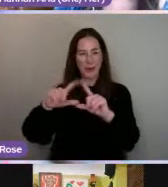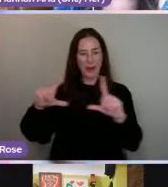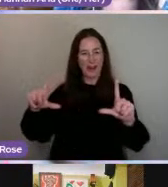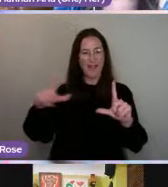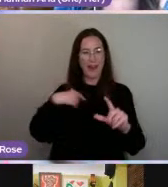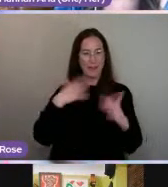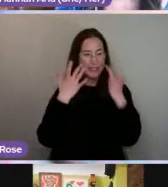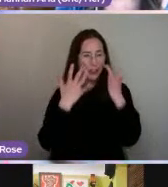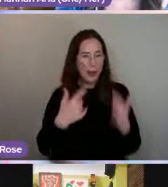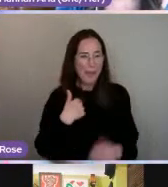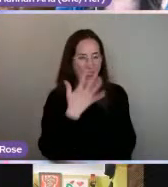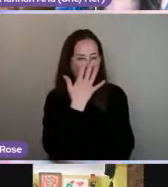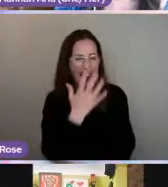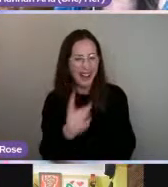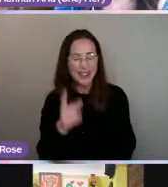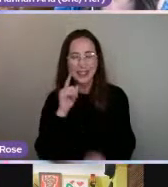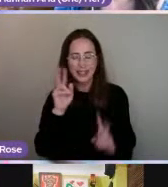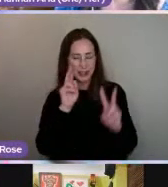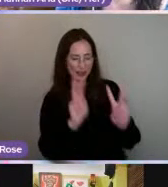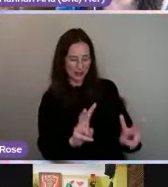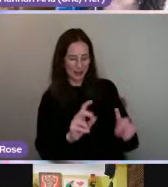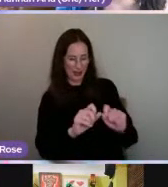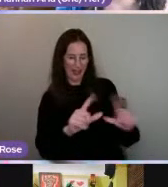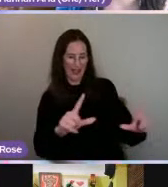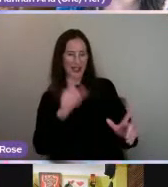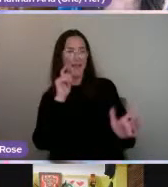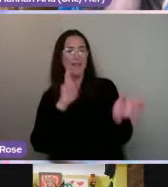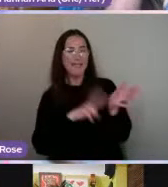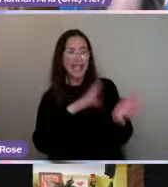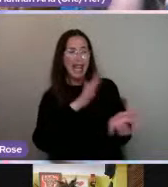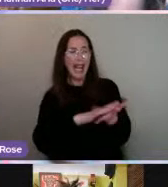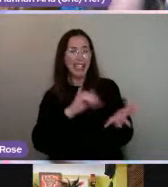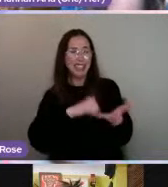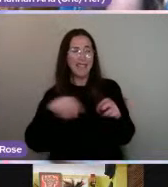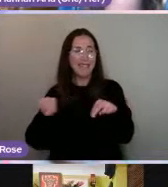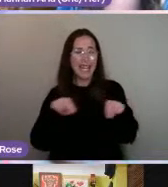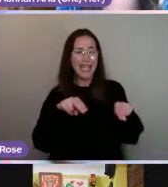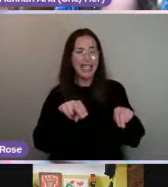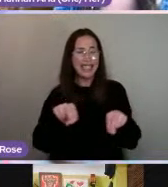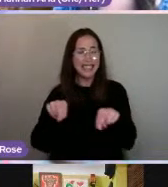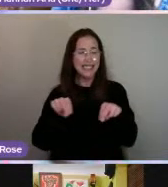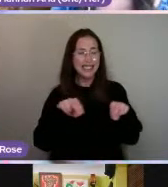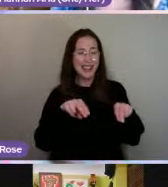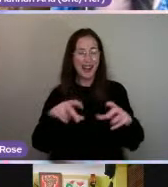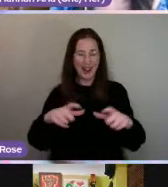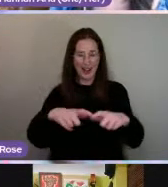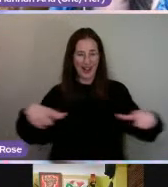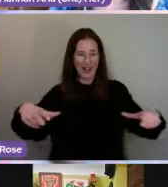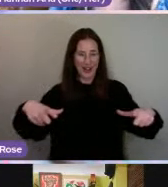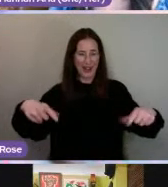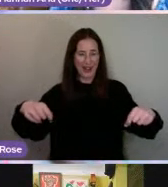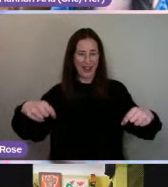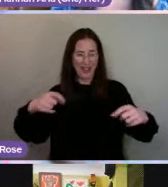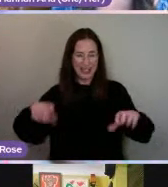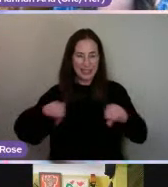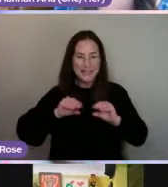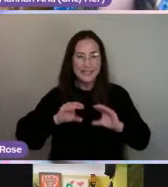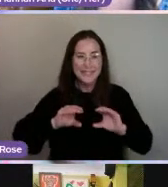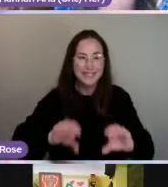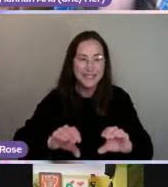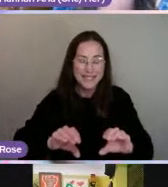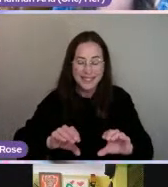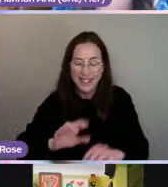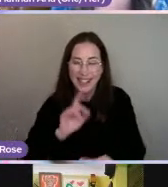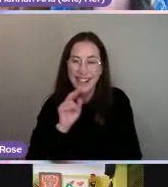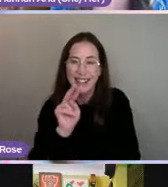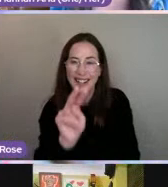age now, on a video, on a, like, VHS. We didn't have DVDs there or streaming services. We had to